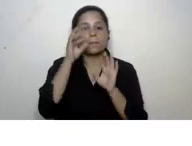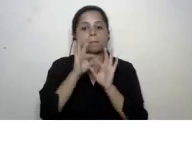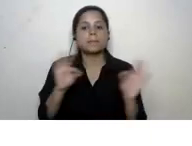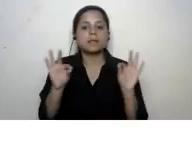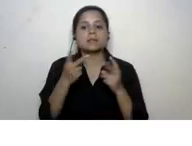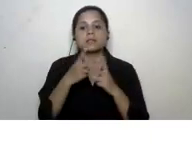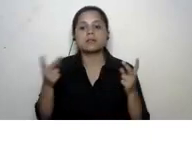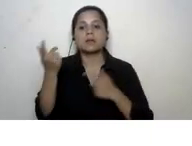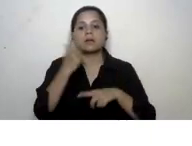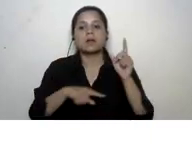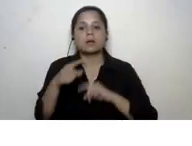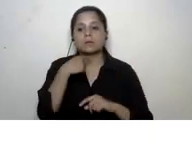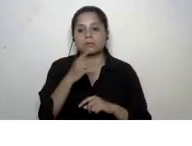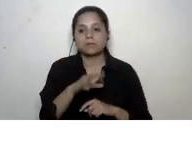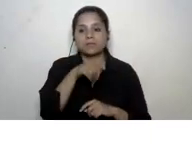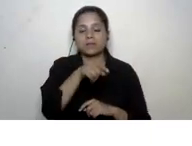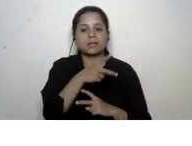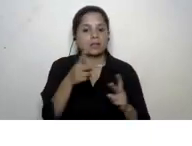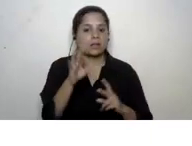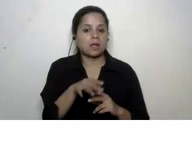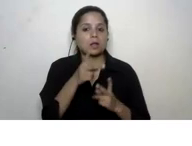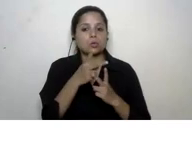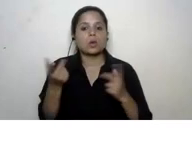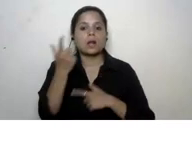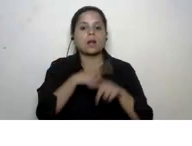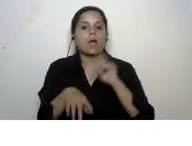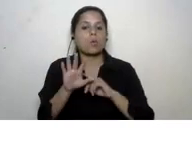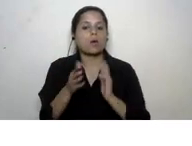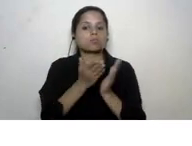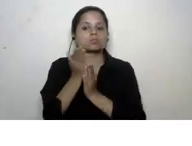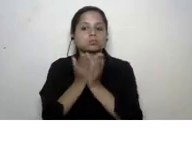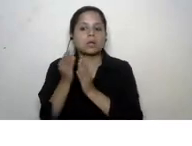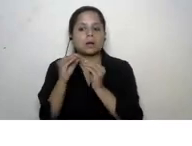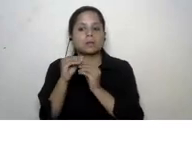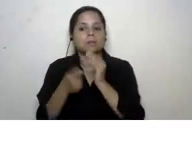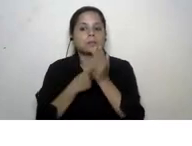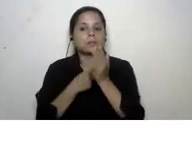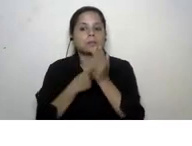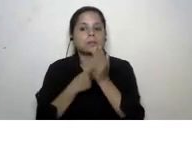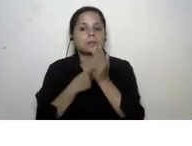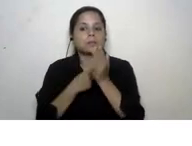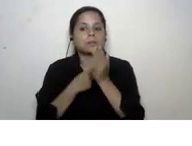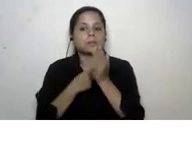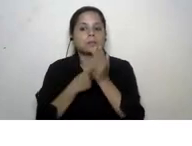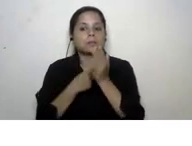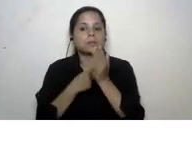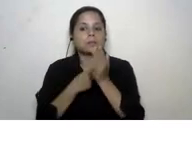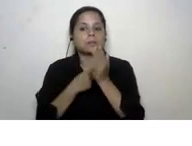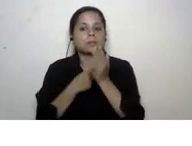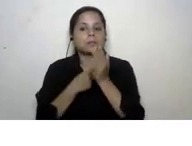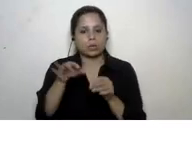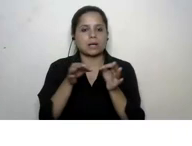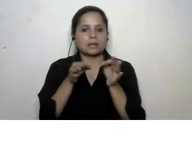languages so this is in line with the multilingual approach of the british council and later on tria will be talking about it